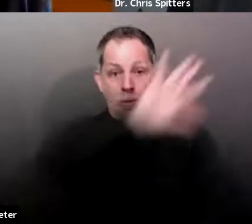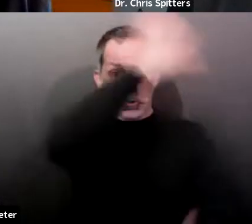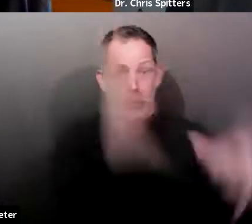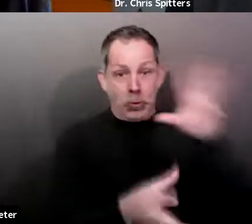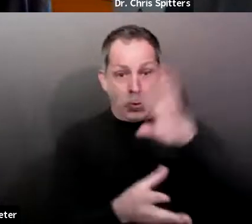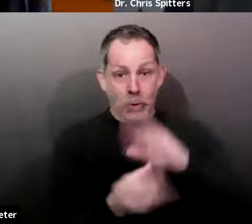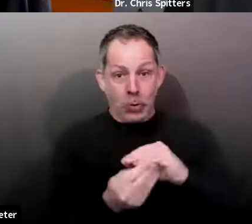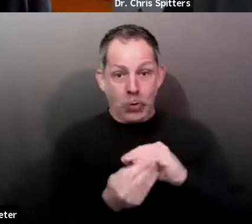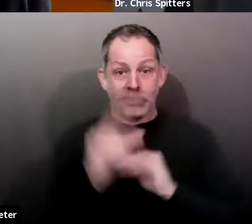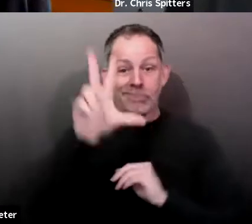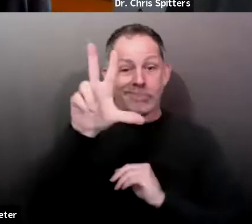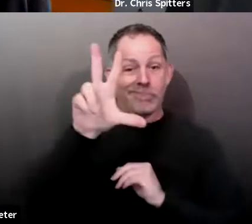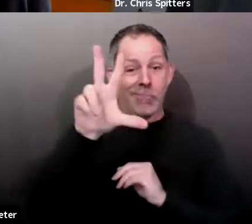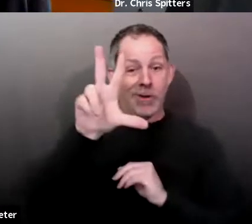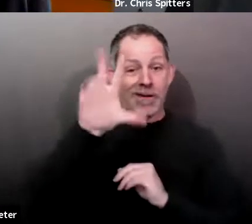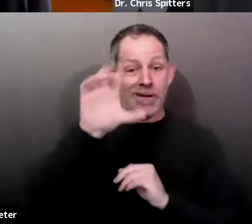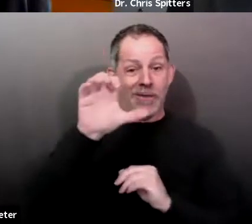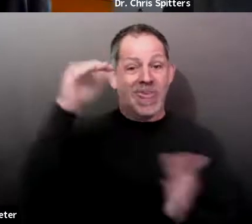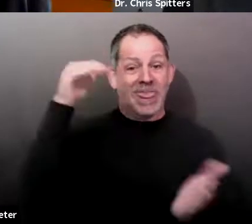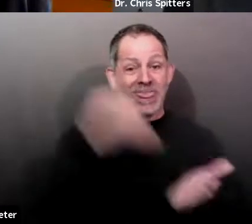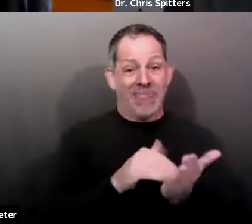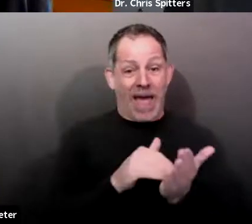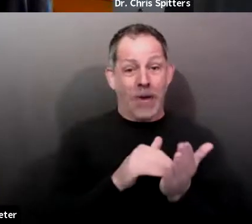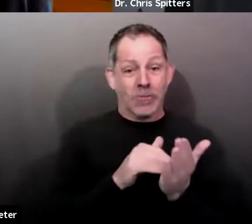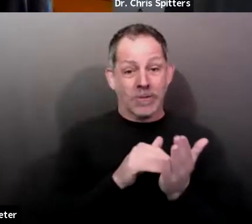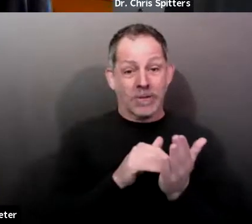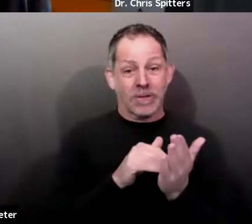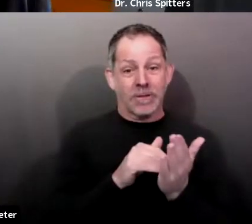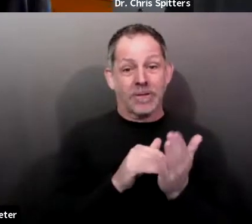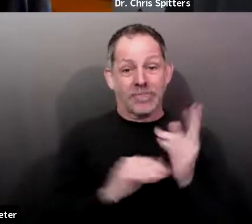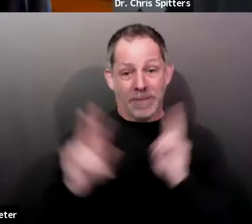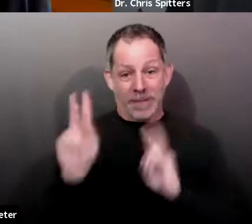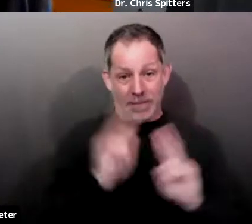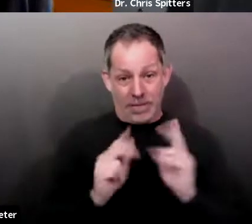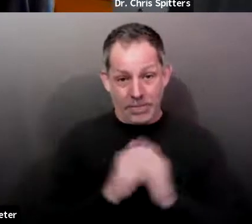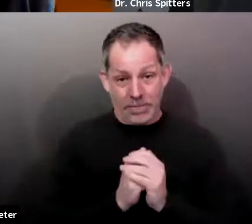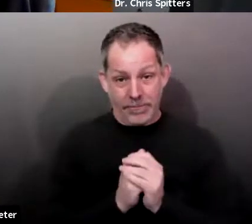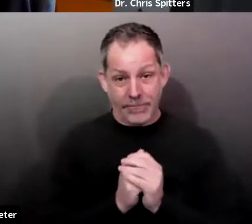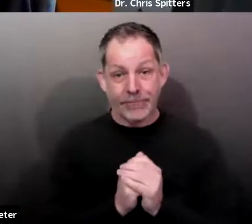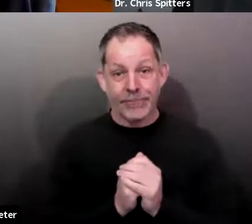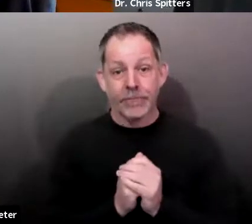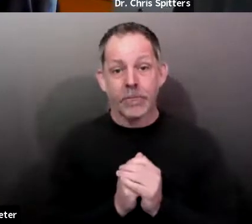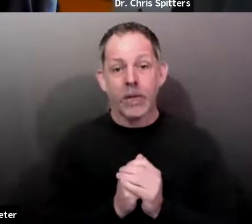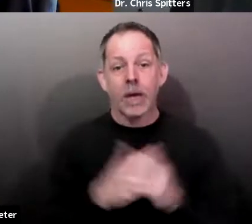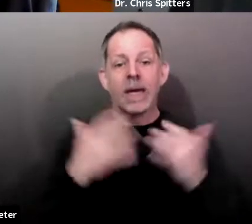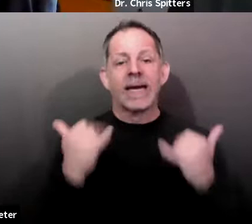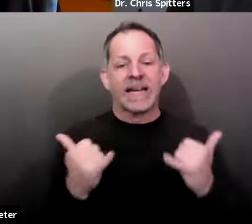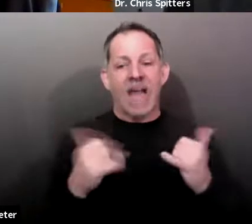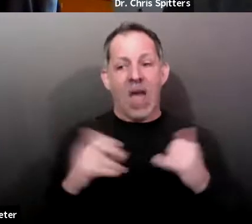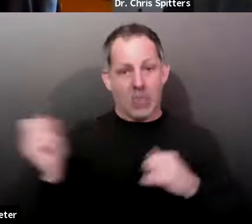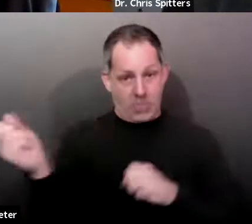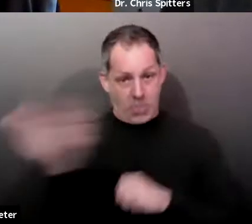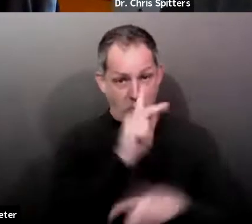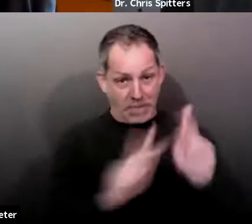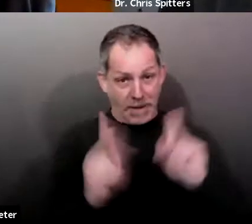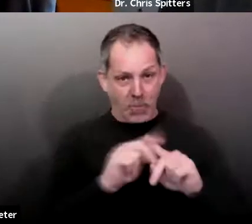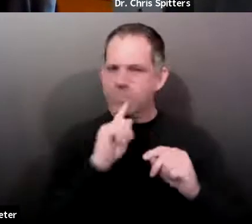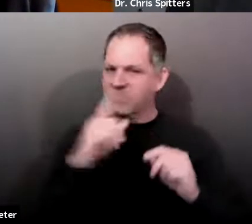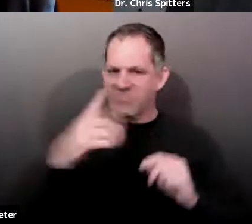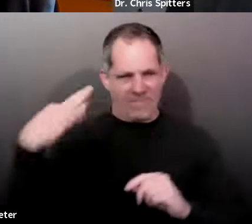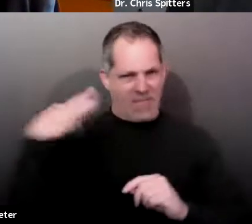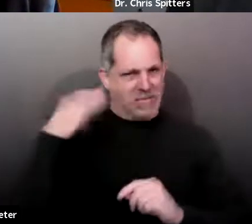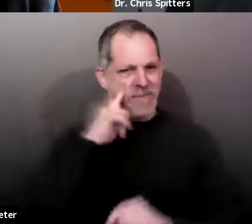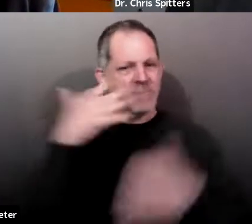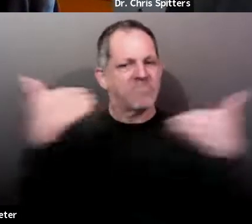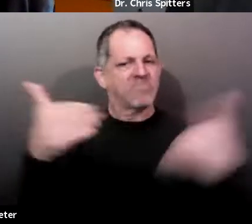Snohomish County who up through today were eligible for vaccine. And our estimate is, we're still